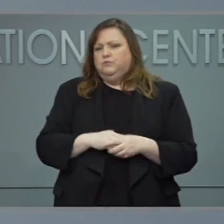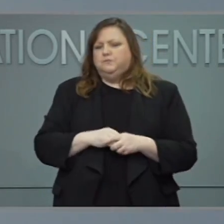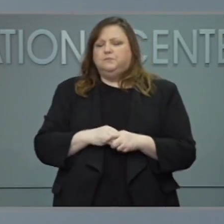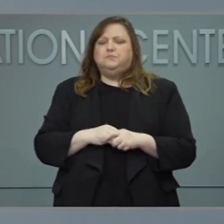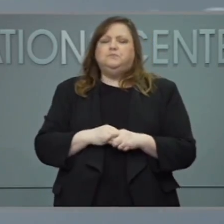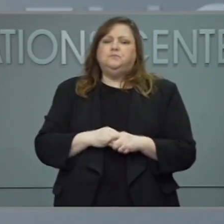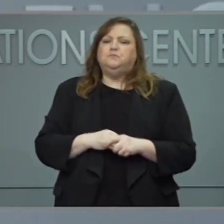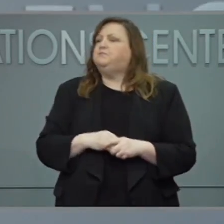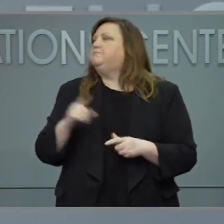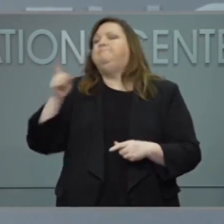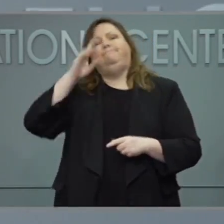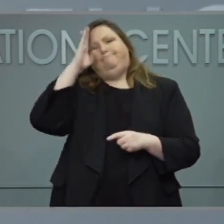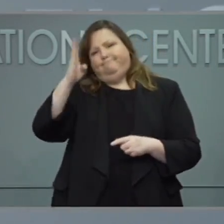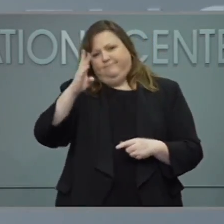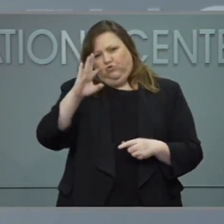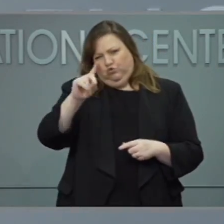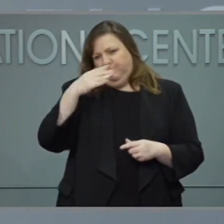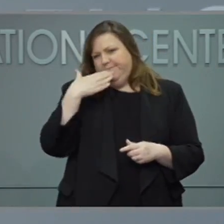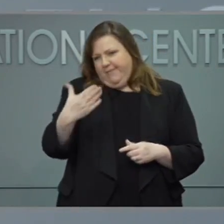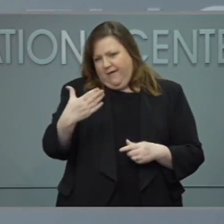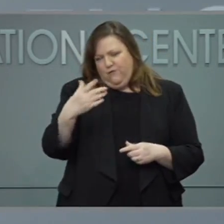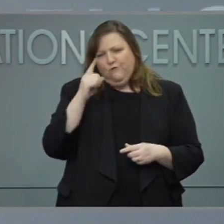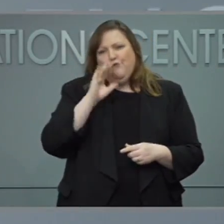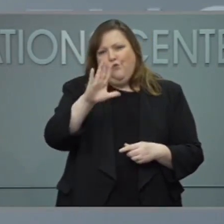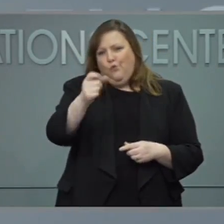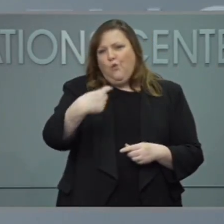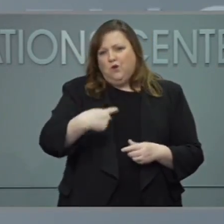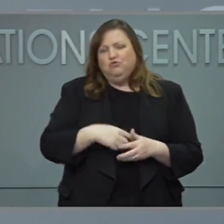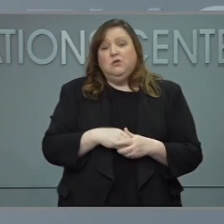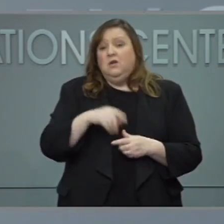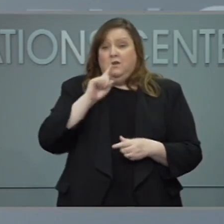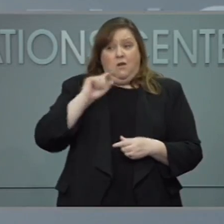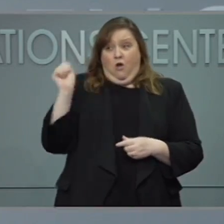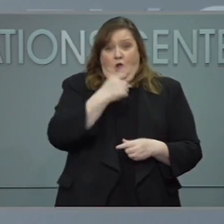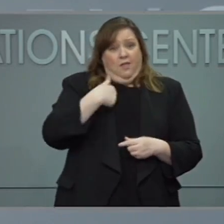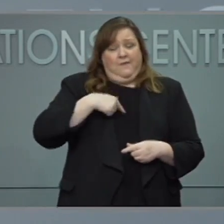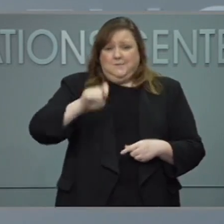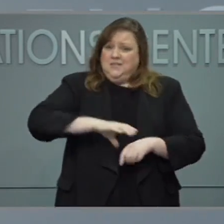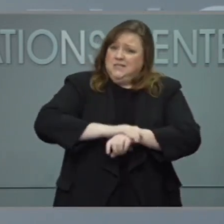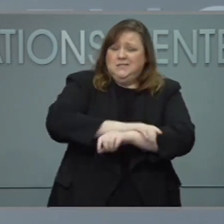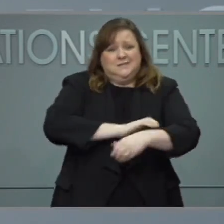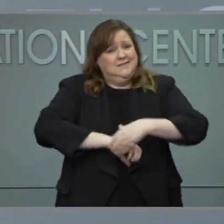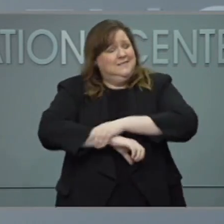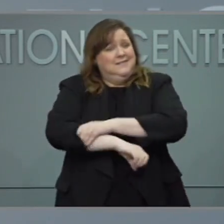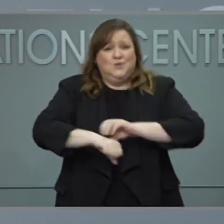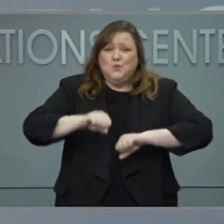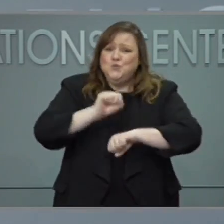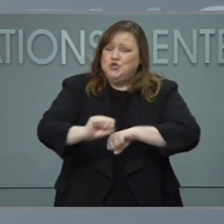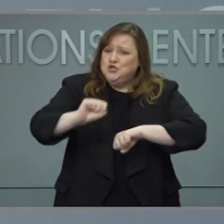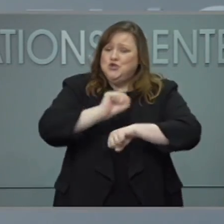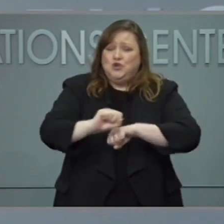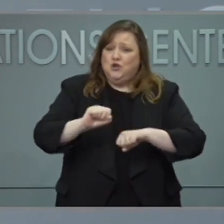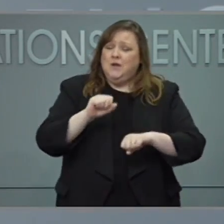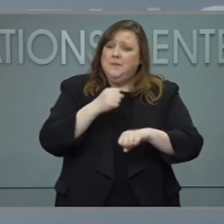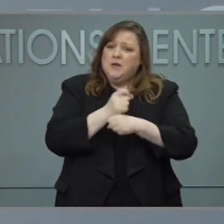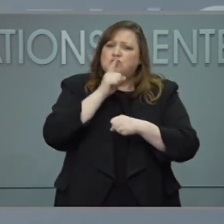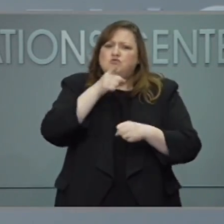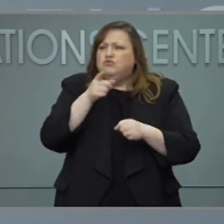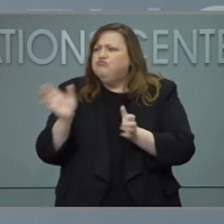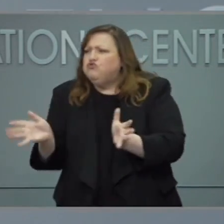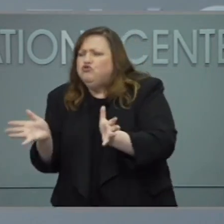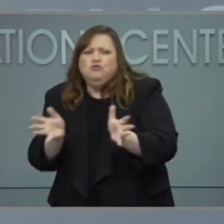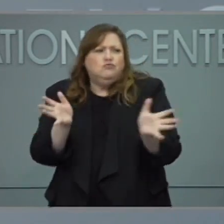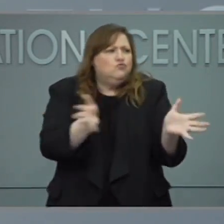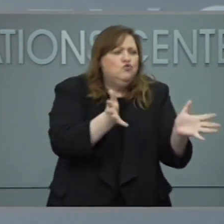Hi, Richard. Thanks for the question. I think we all have our work cut out for us to make sure that we are encouraging folks who have not yet gotten their